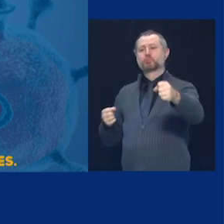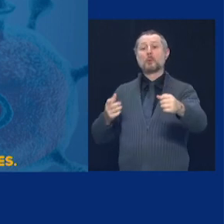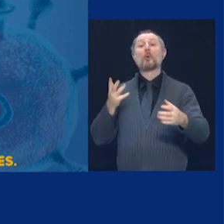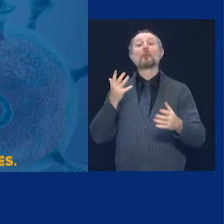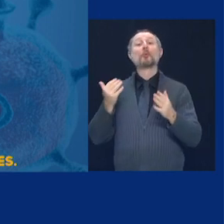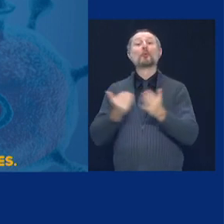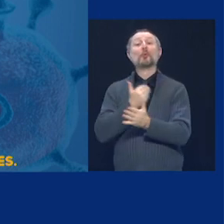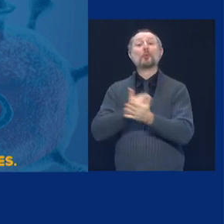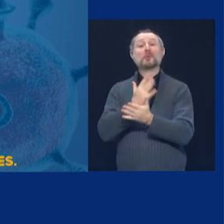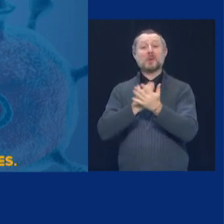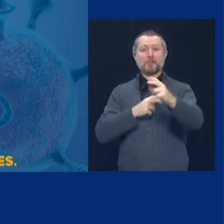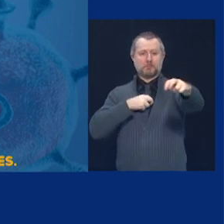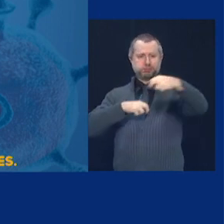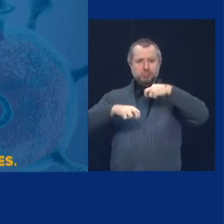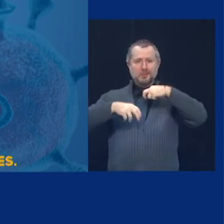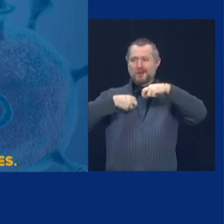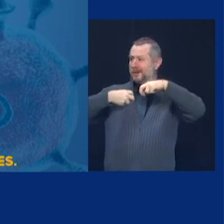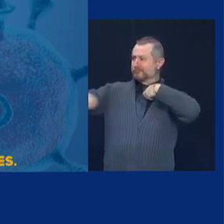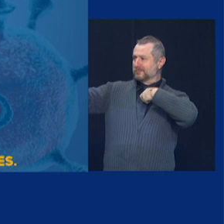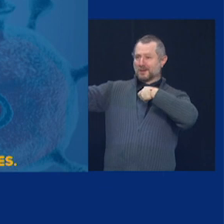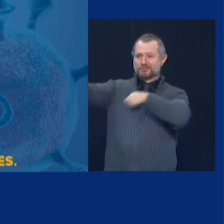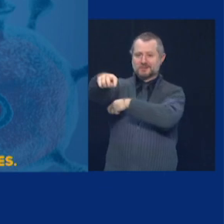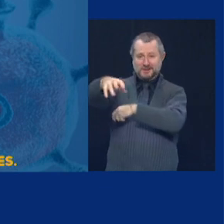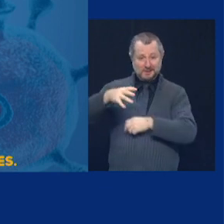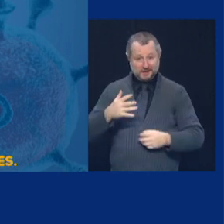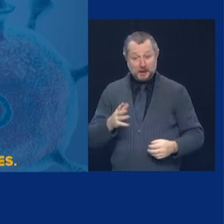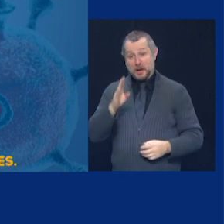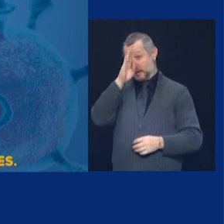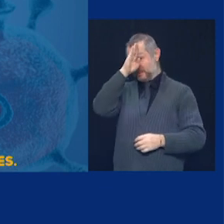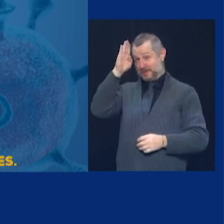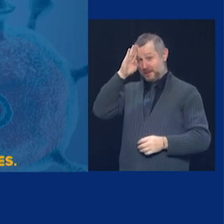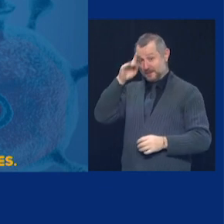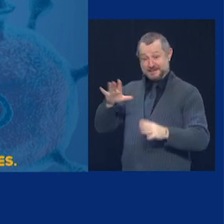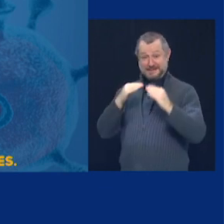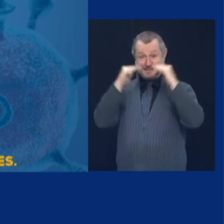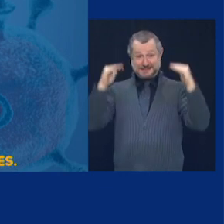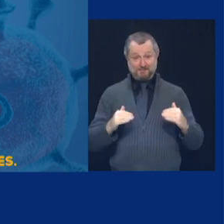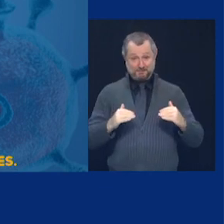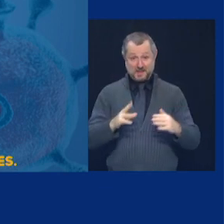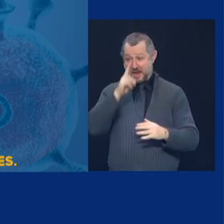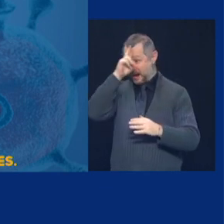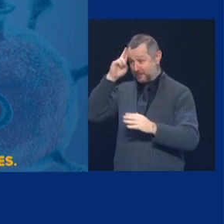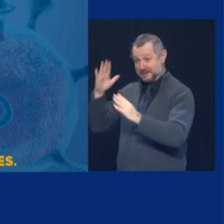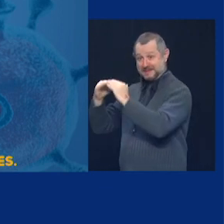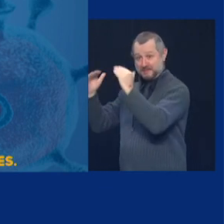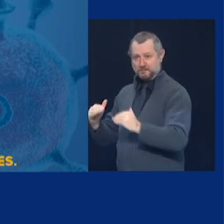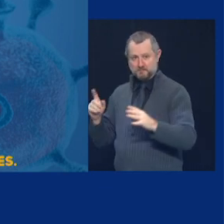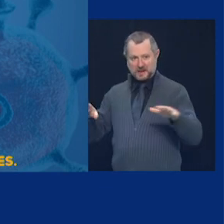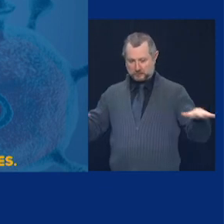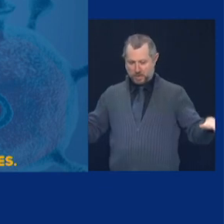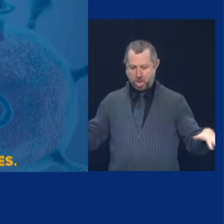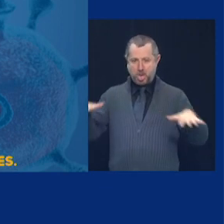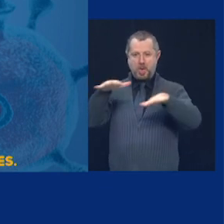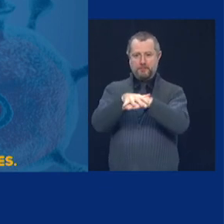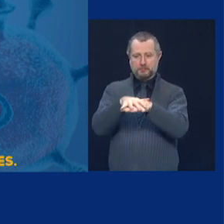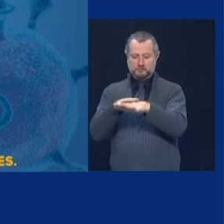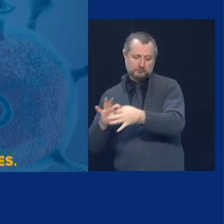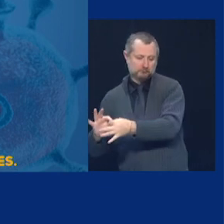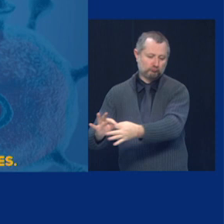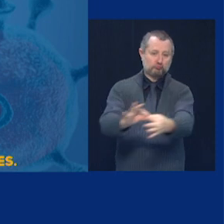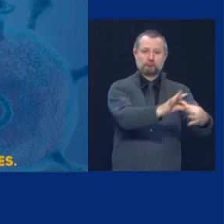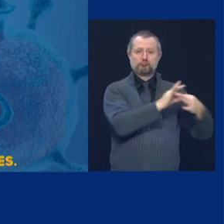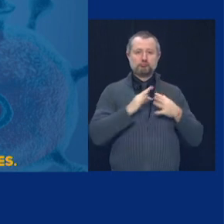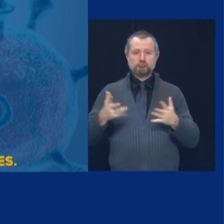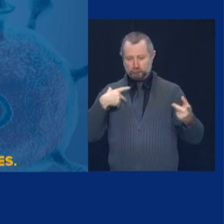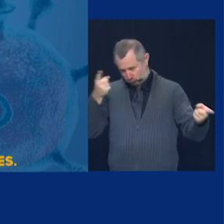Hospital systems have to work as a system and balance caseload among hospitals in their